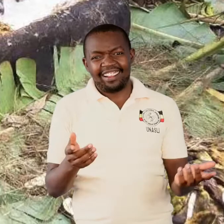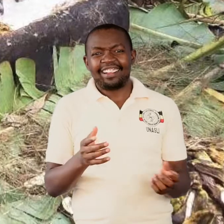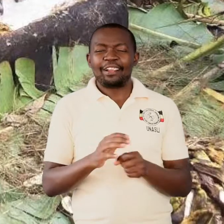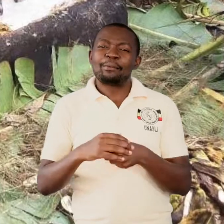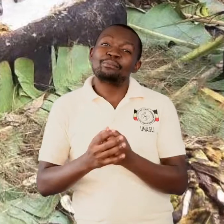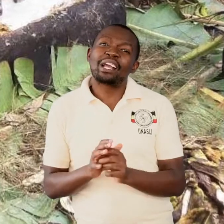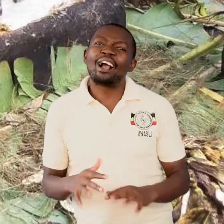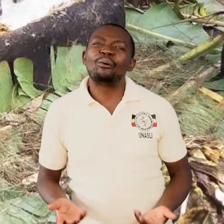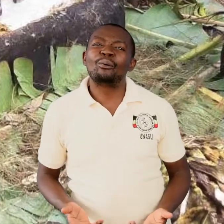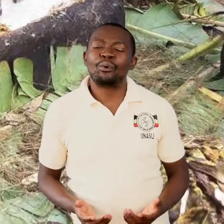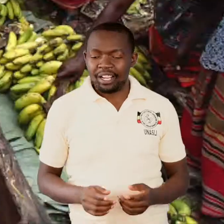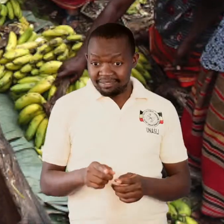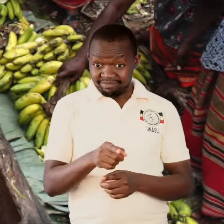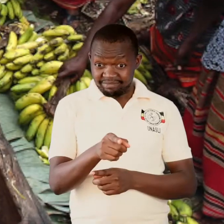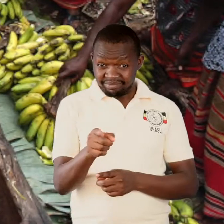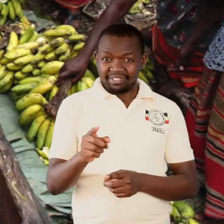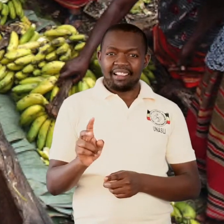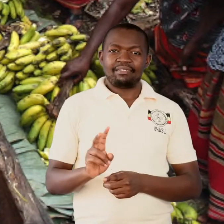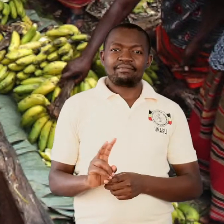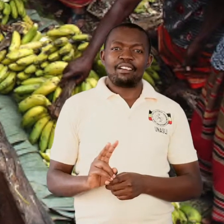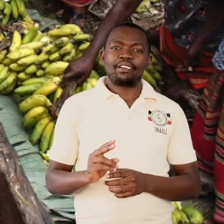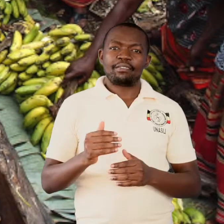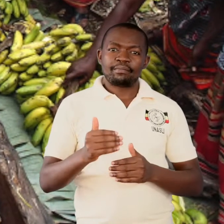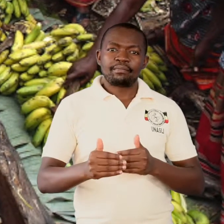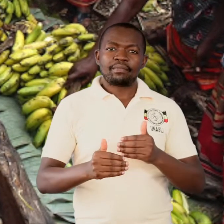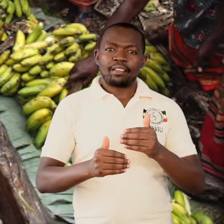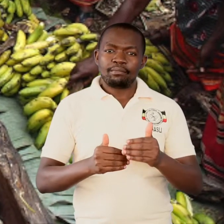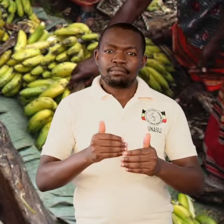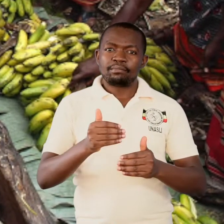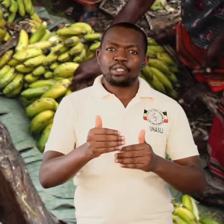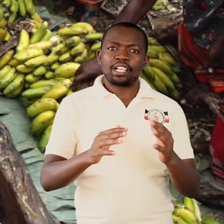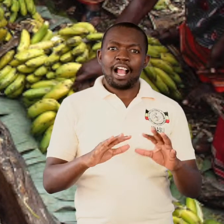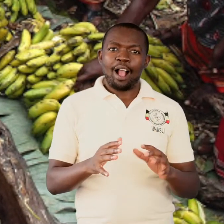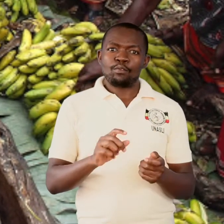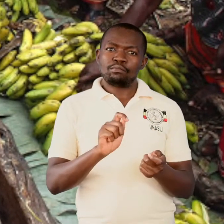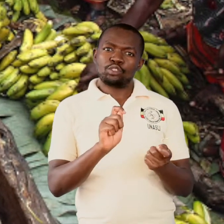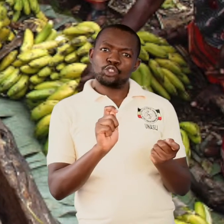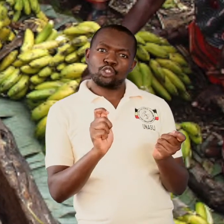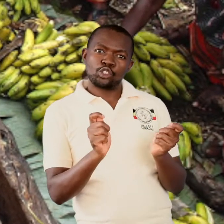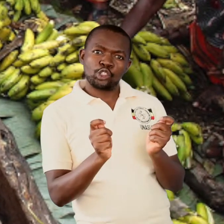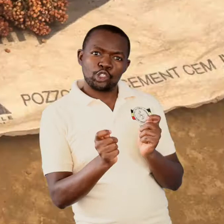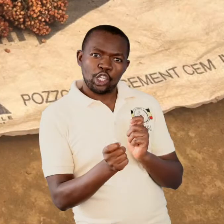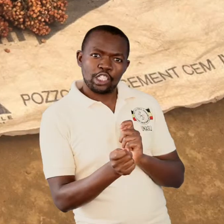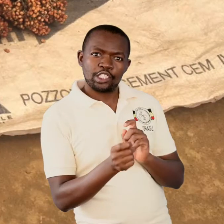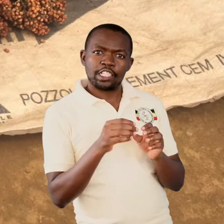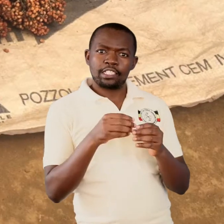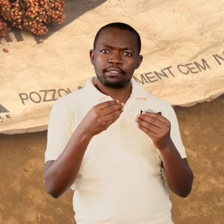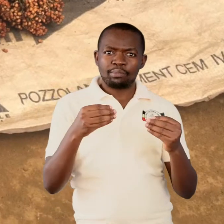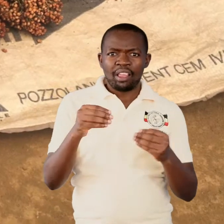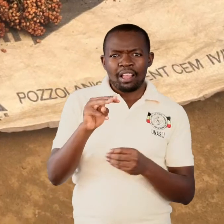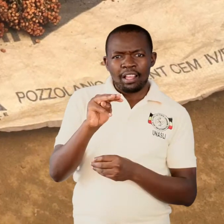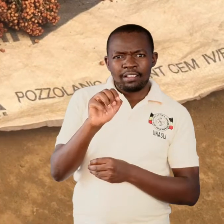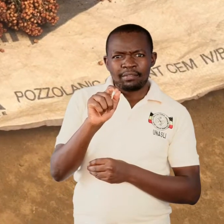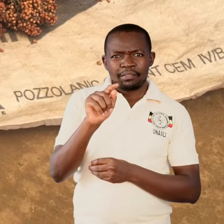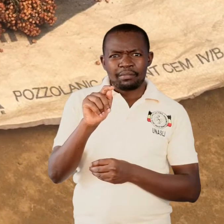These are the processes that involve changes in matter, and these are the processes